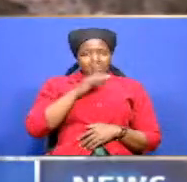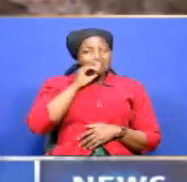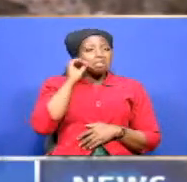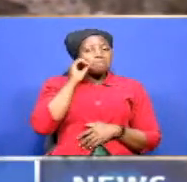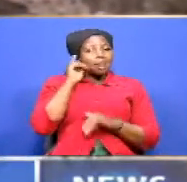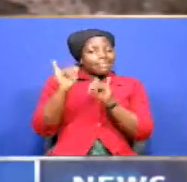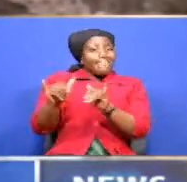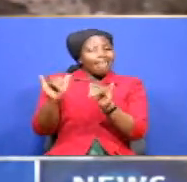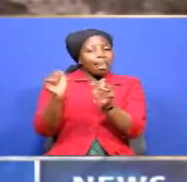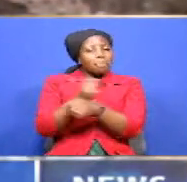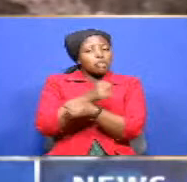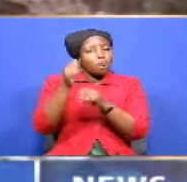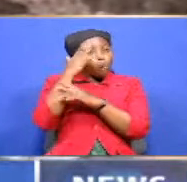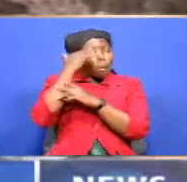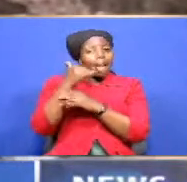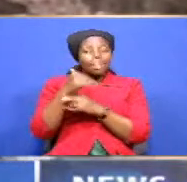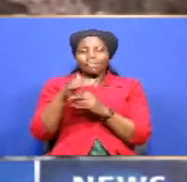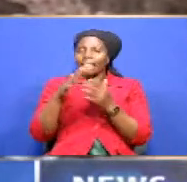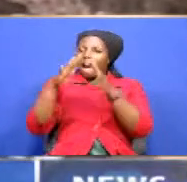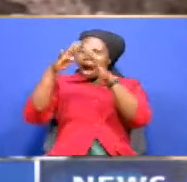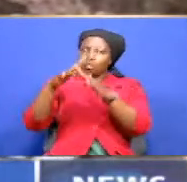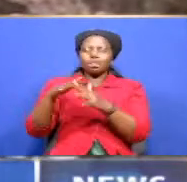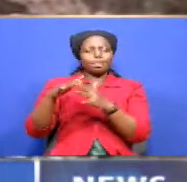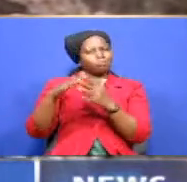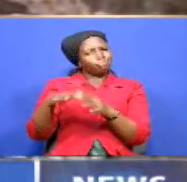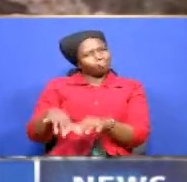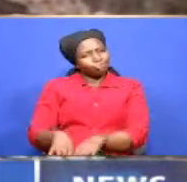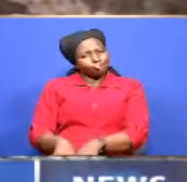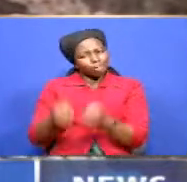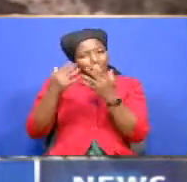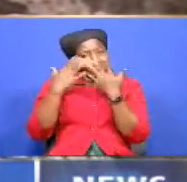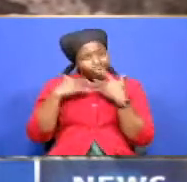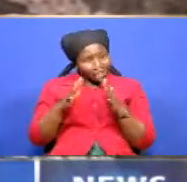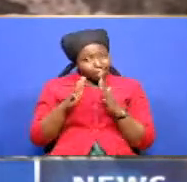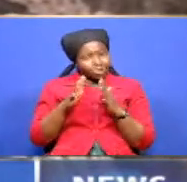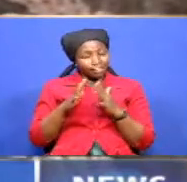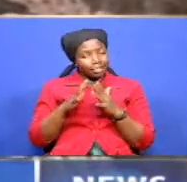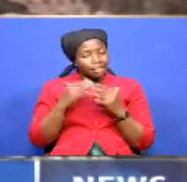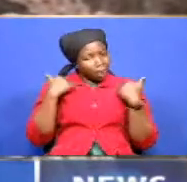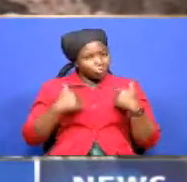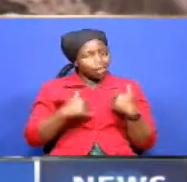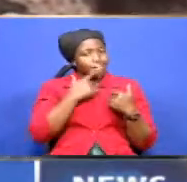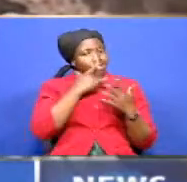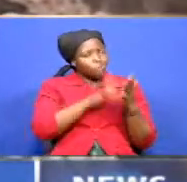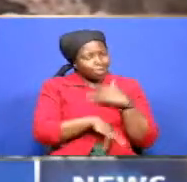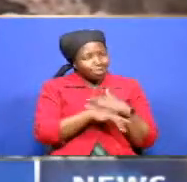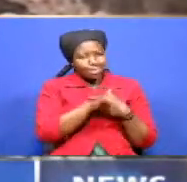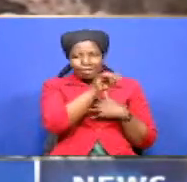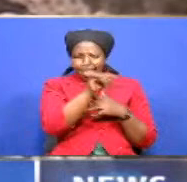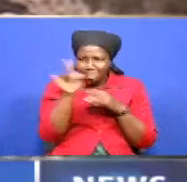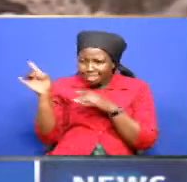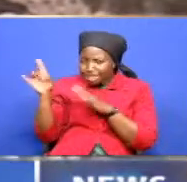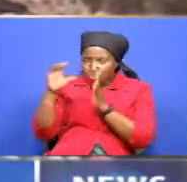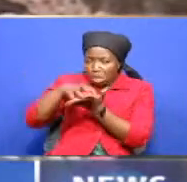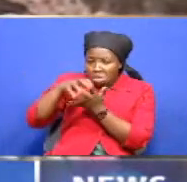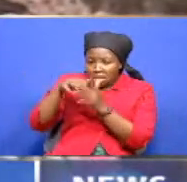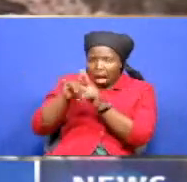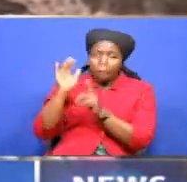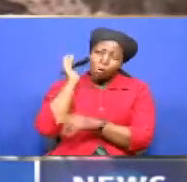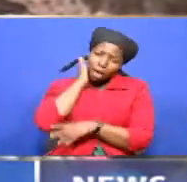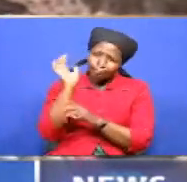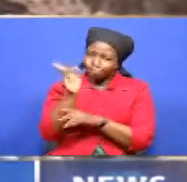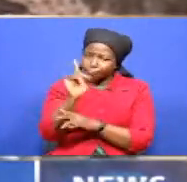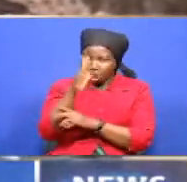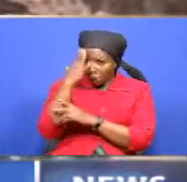zababu nyumbe mekweda na mimi nasema kitu sio kama muranga muranga tunajua ni kuporomoka